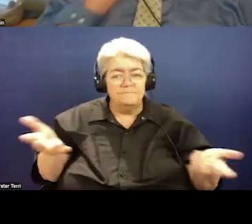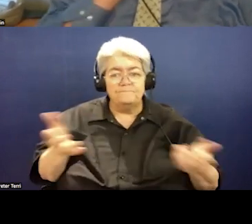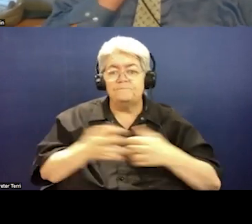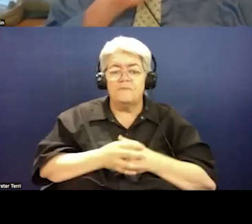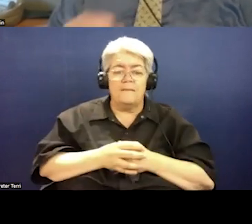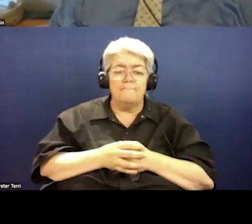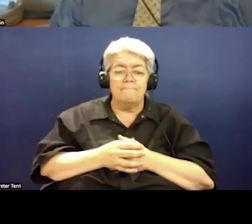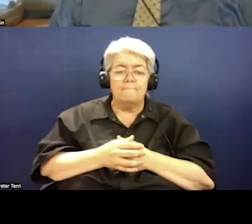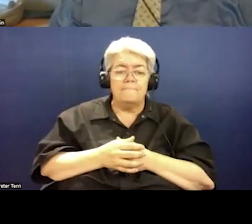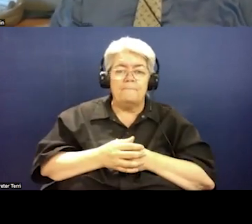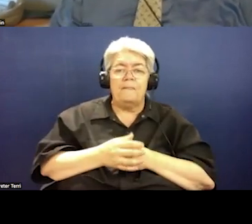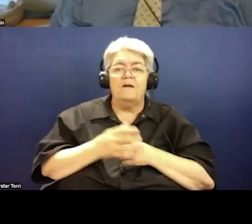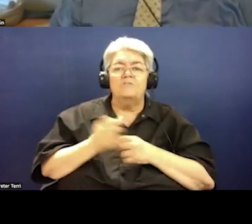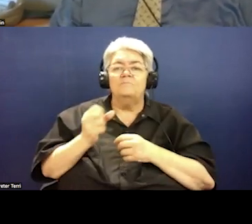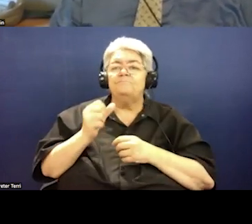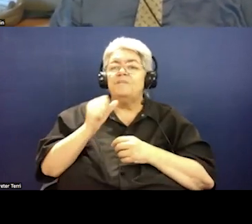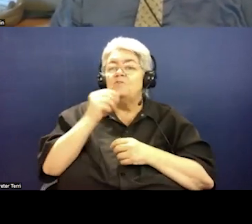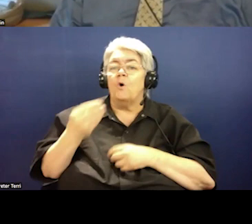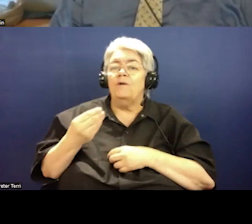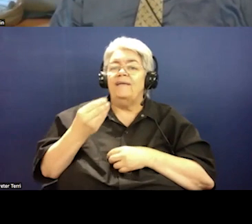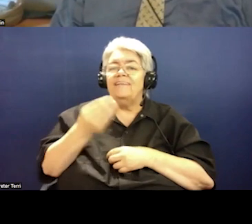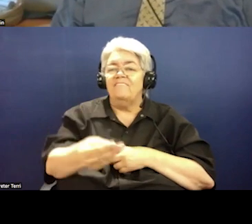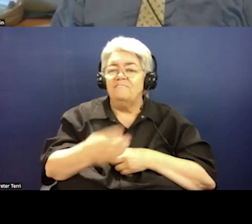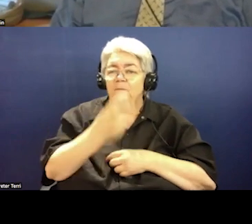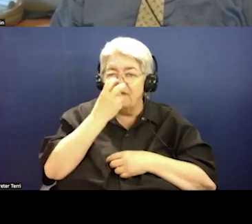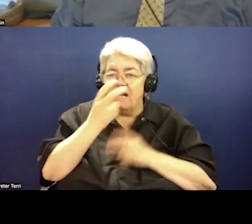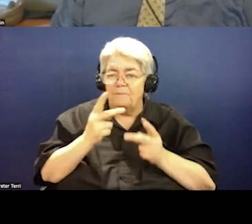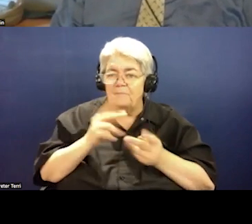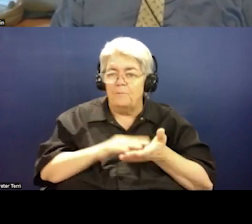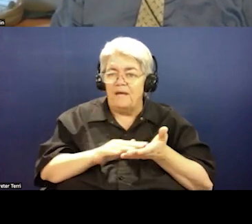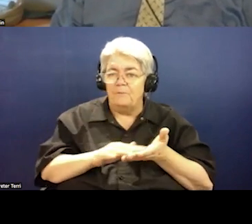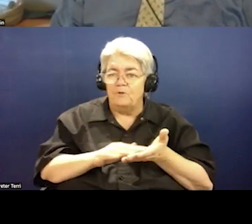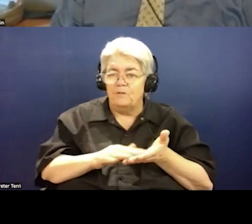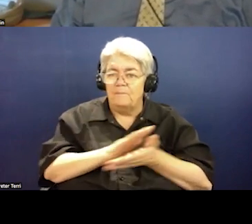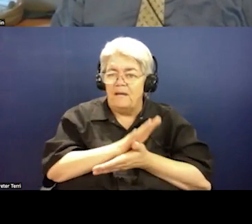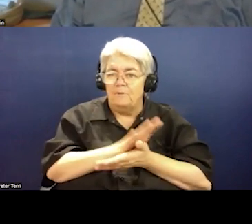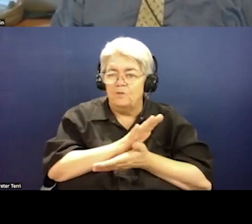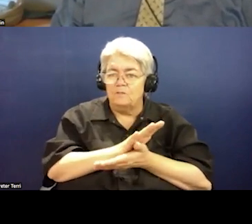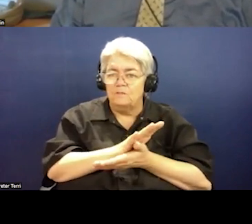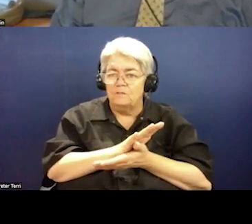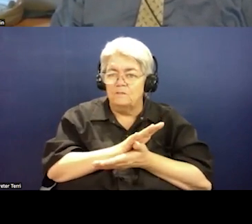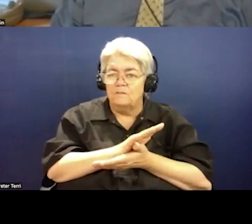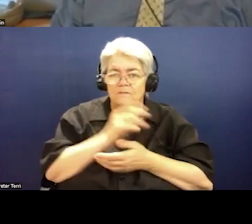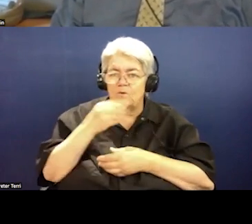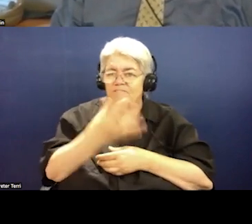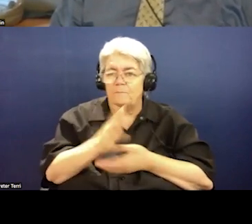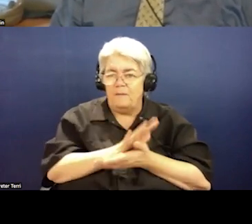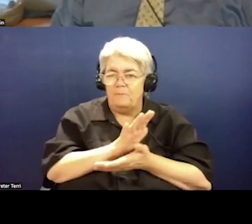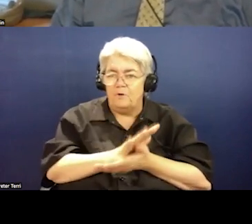Never hand folks papers without an accessible environment, accessible alternative.